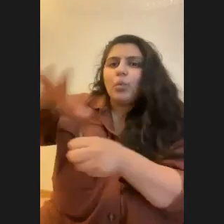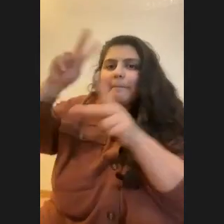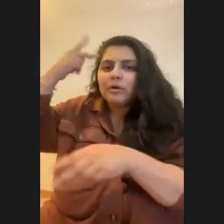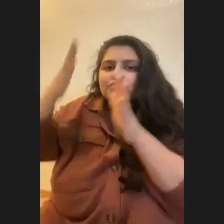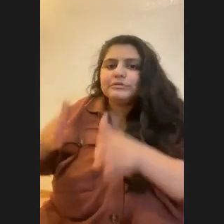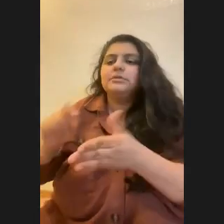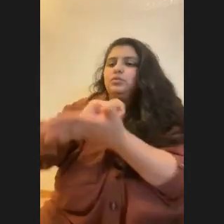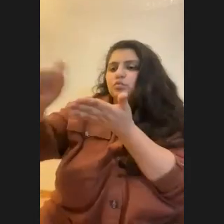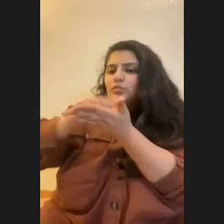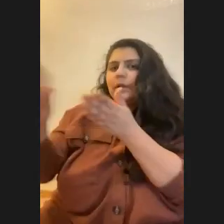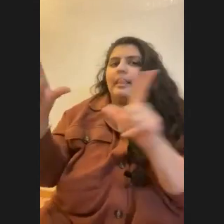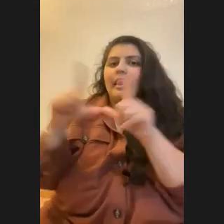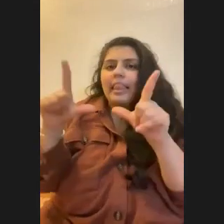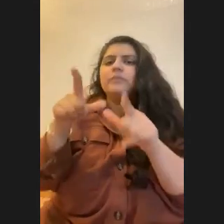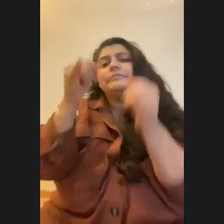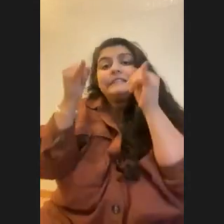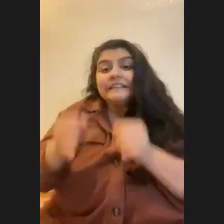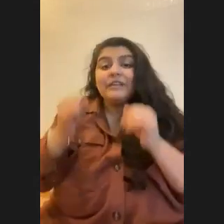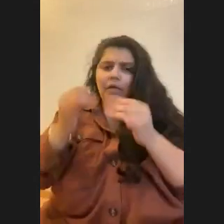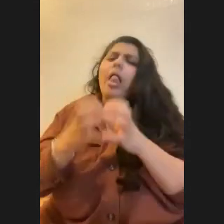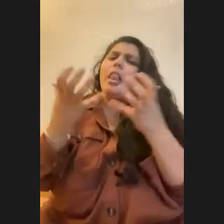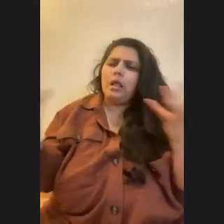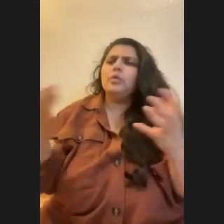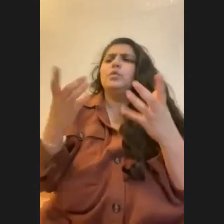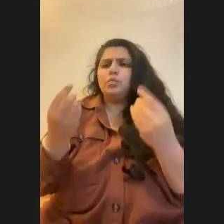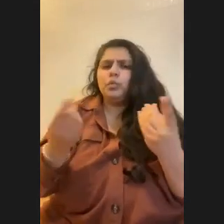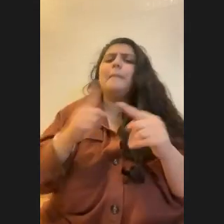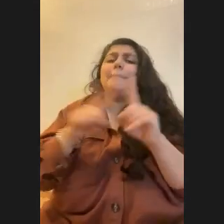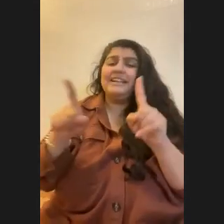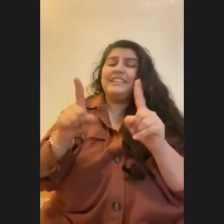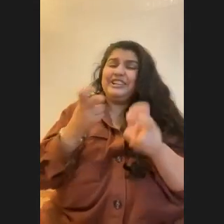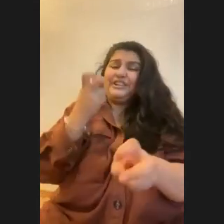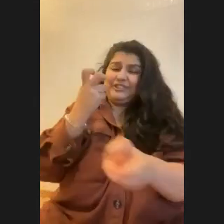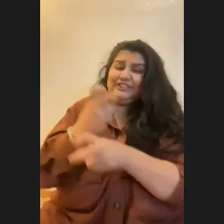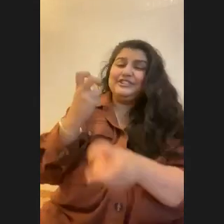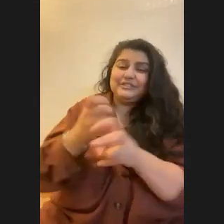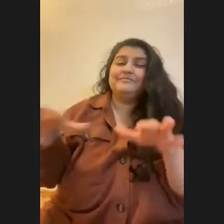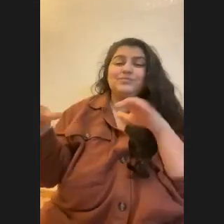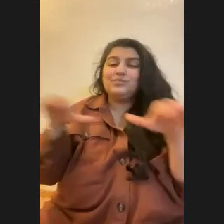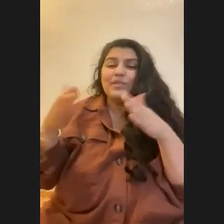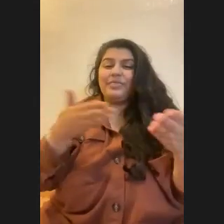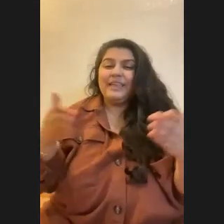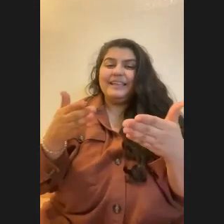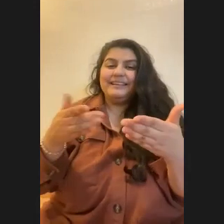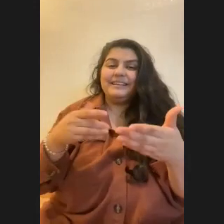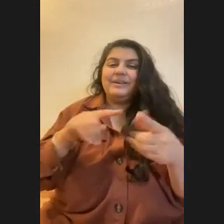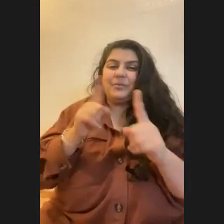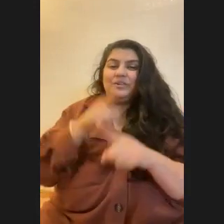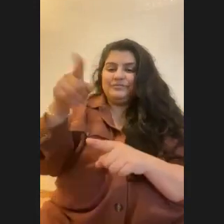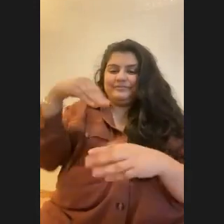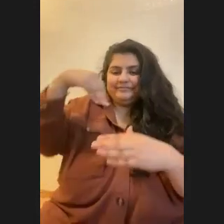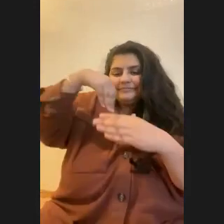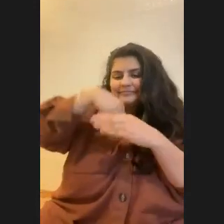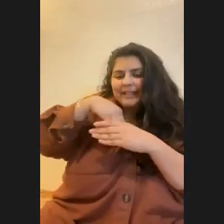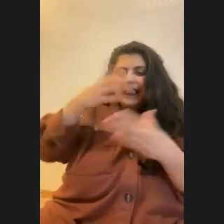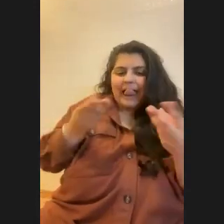There's a lot you can do as an individual, but it is an insurmountable feat and it's hard to do stuff, especially when you're inland, right? And it doesn't feel like you're